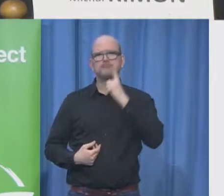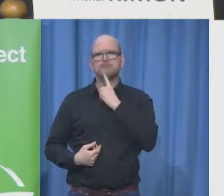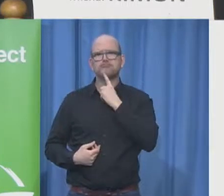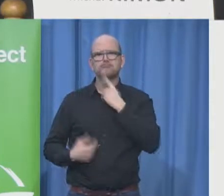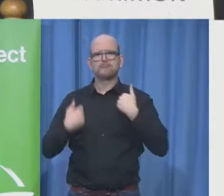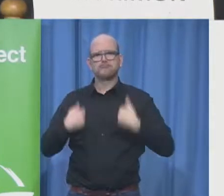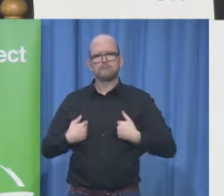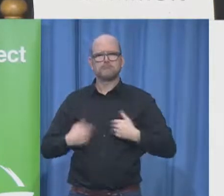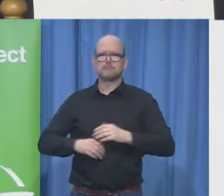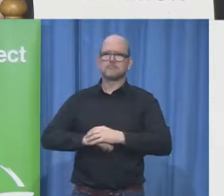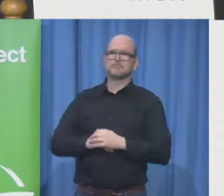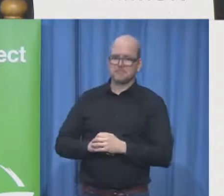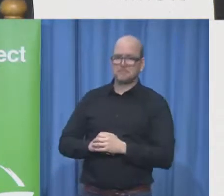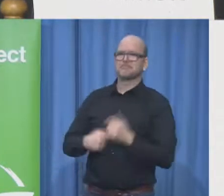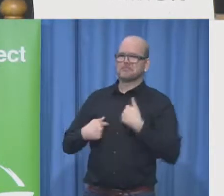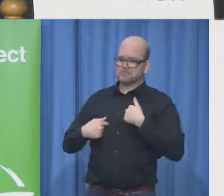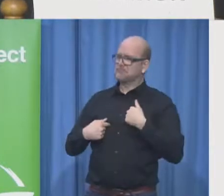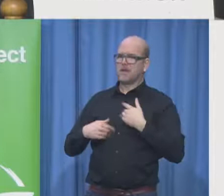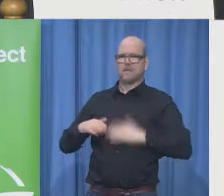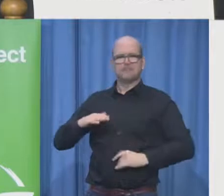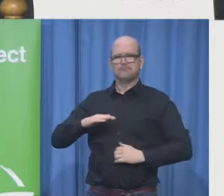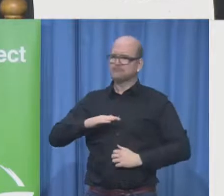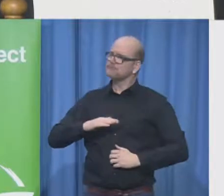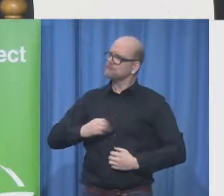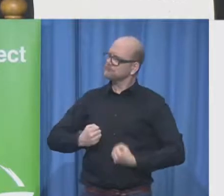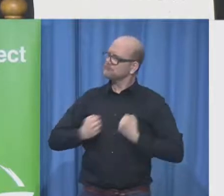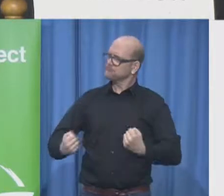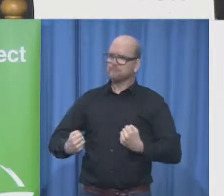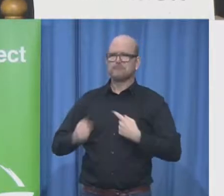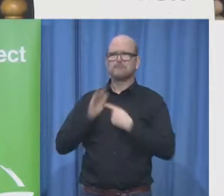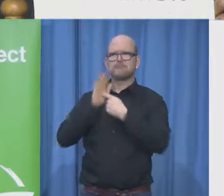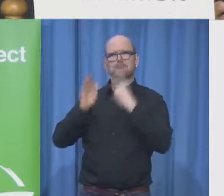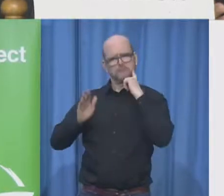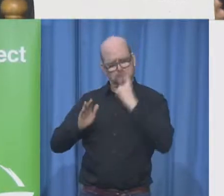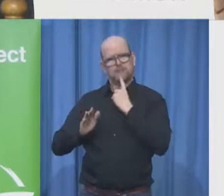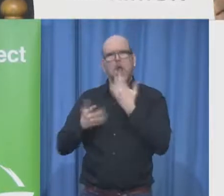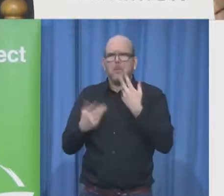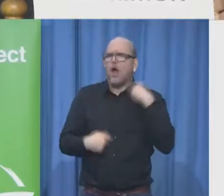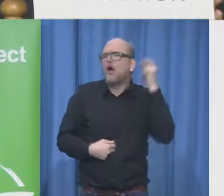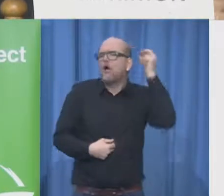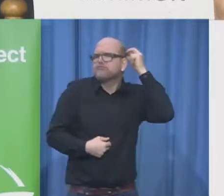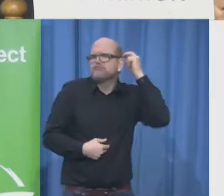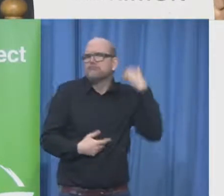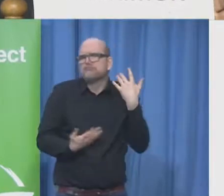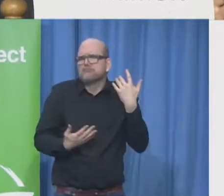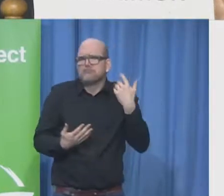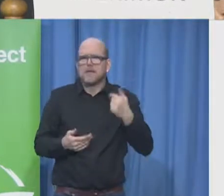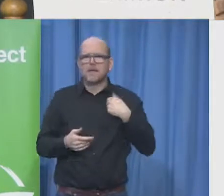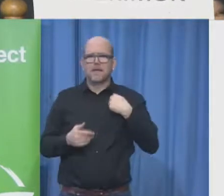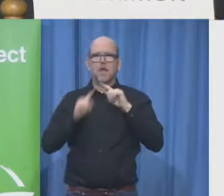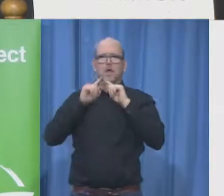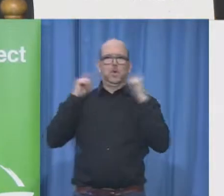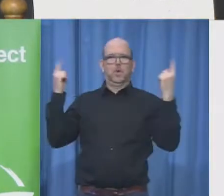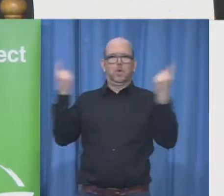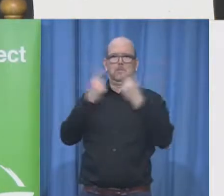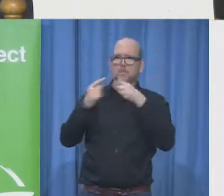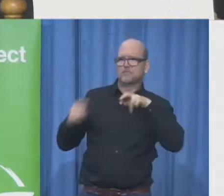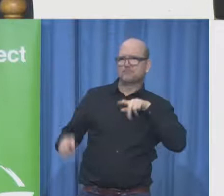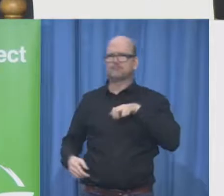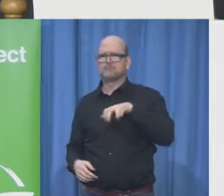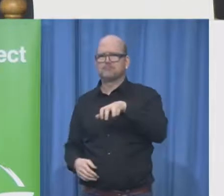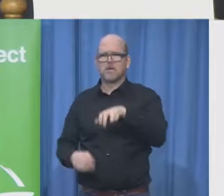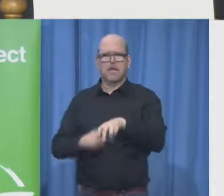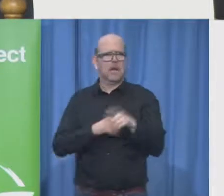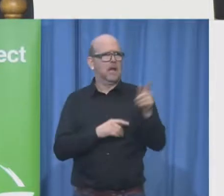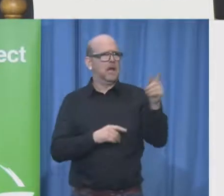deaf person and he said that whenever he comes into a room he can't talk people think he can't talk he's weird he's probably